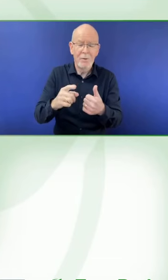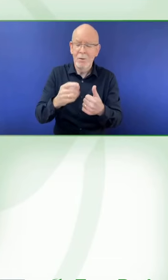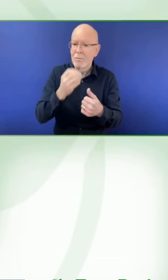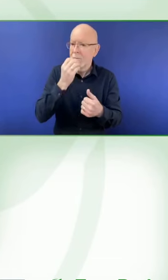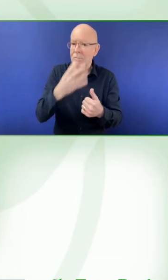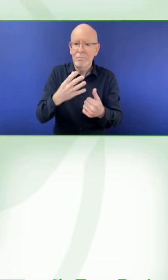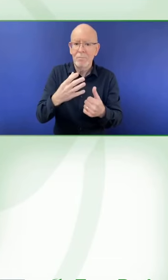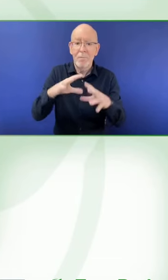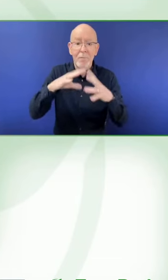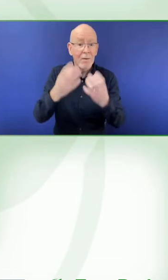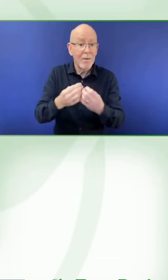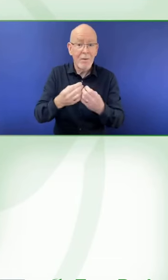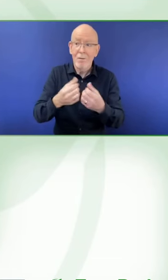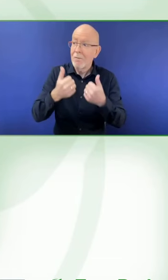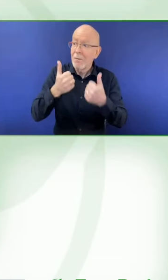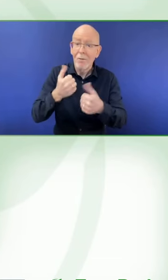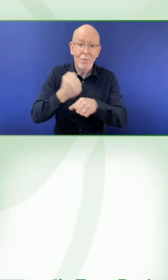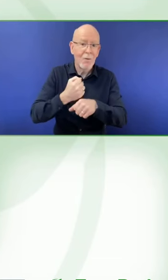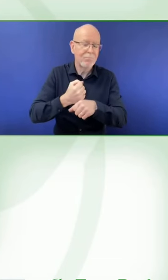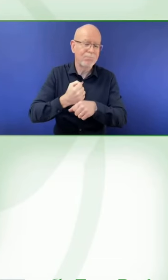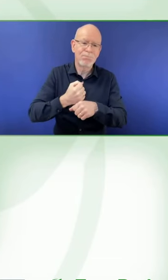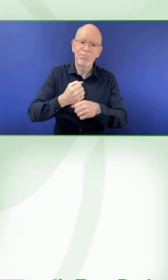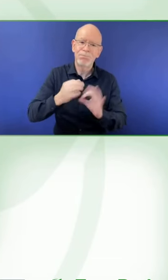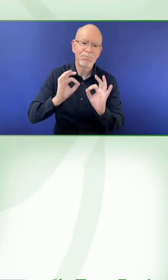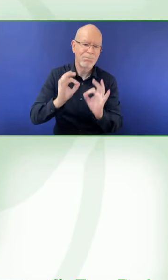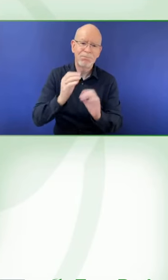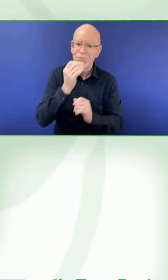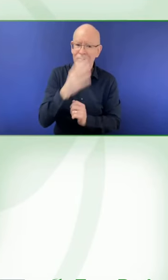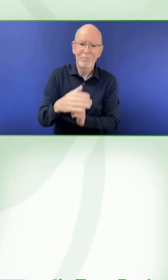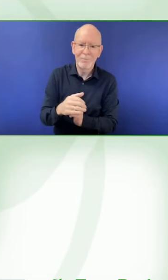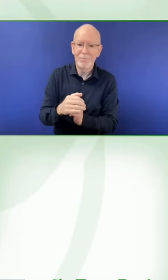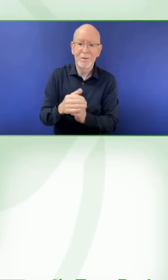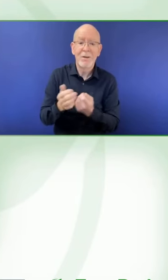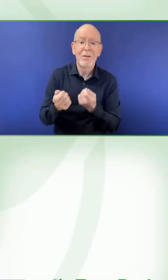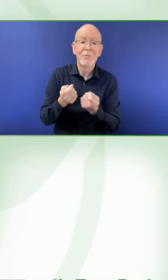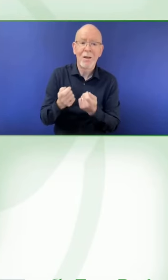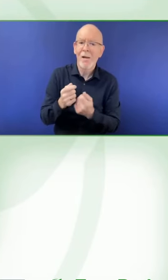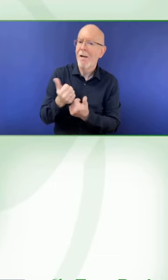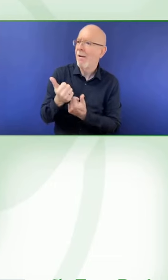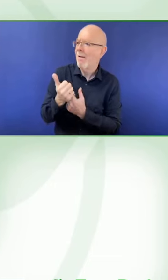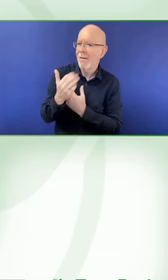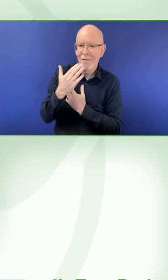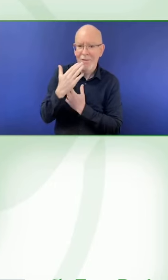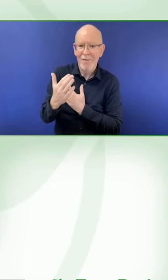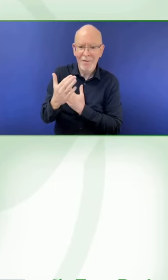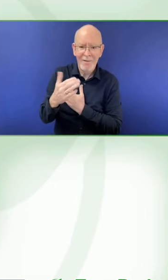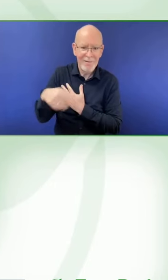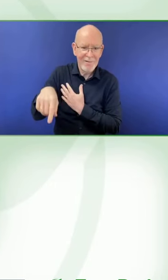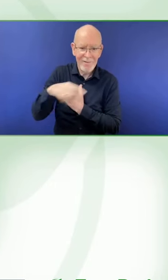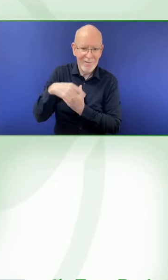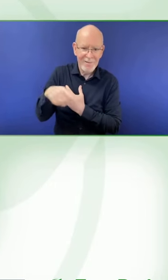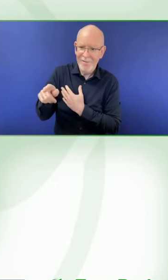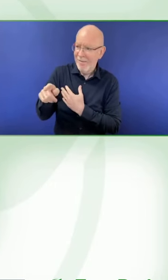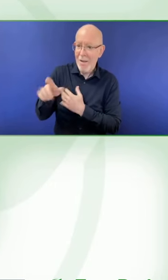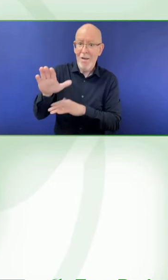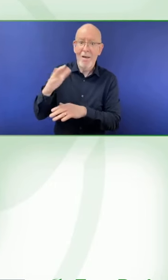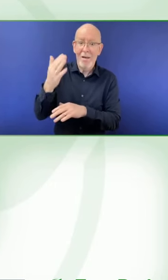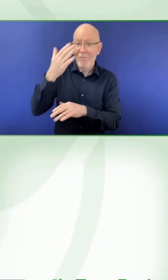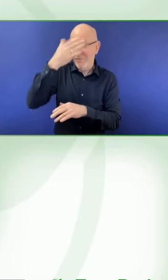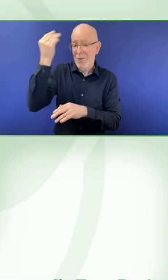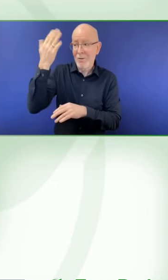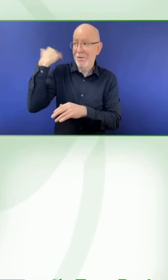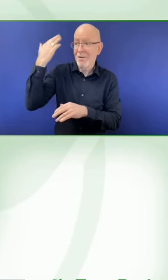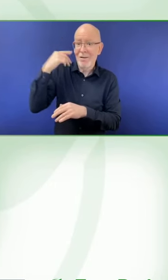Gosh, there's a lot happening. How big is your team at ING? Well, our team is less big than we had before because